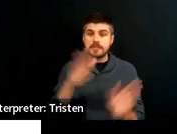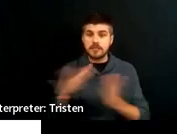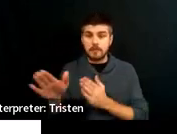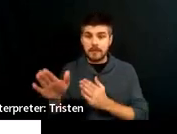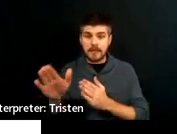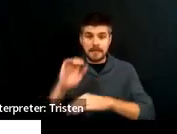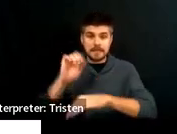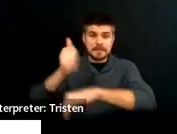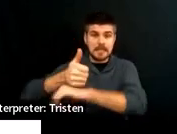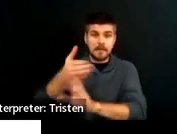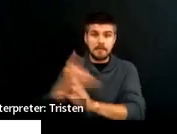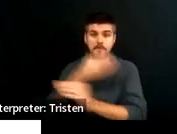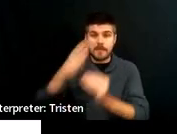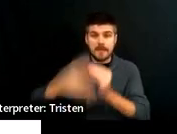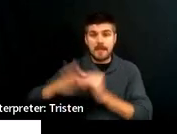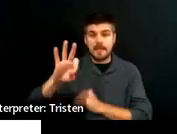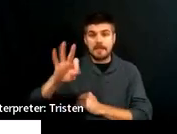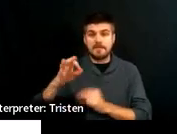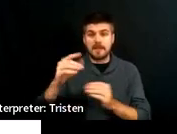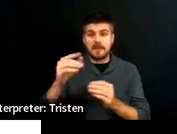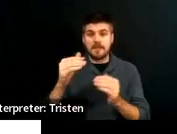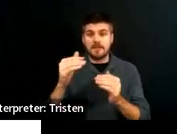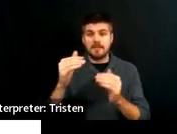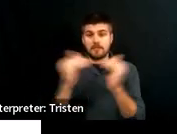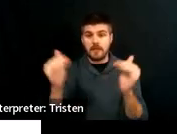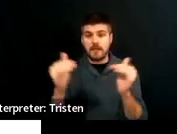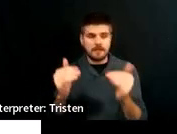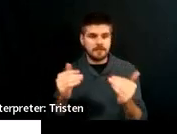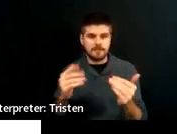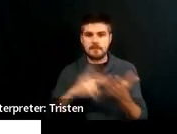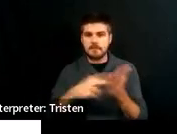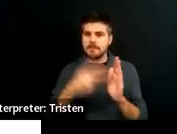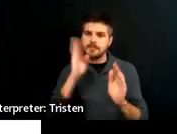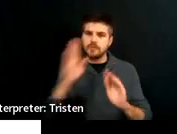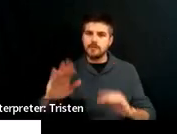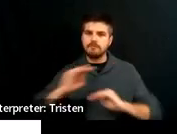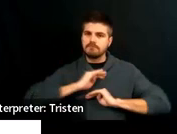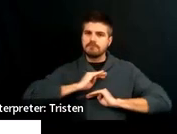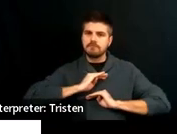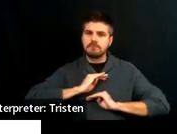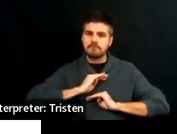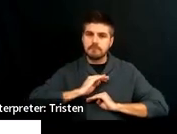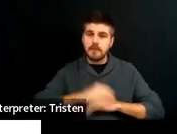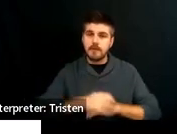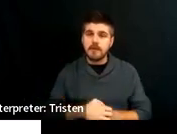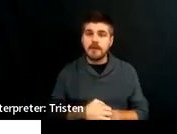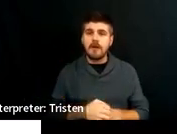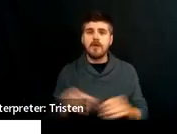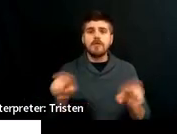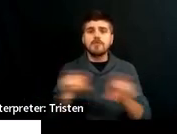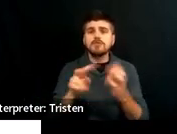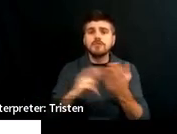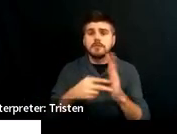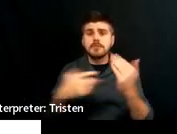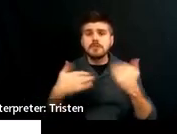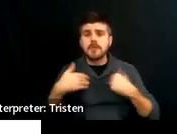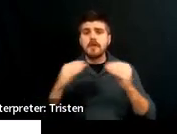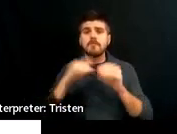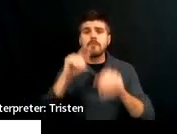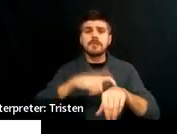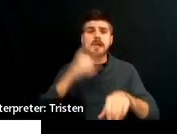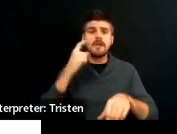then you will be in compliance and you will have a lot of time for that meaningful interaction to